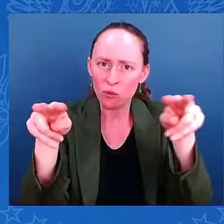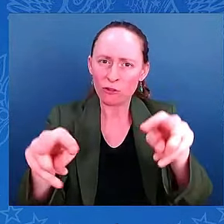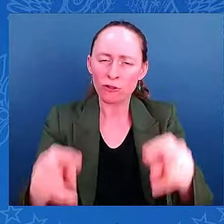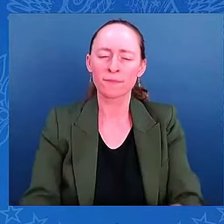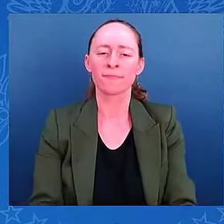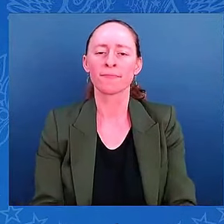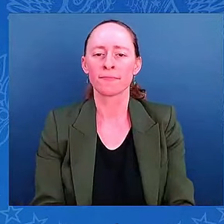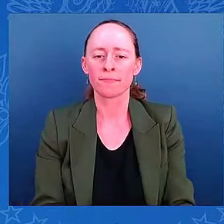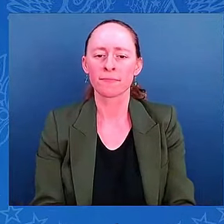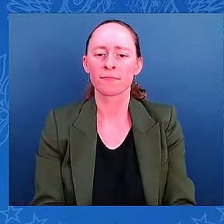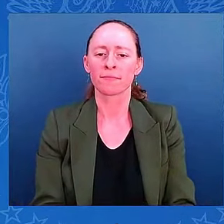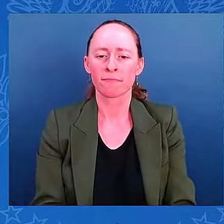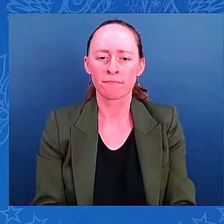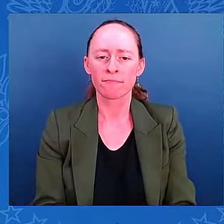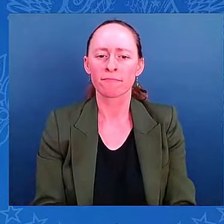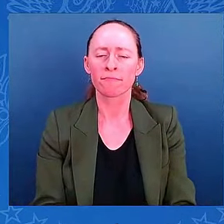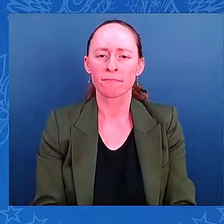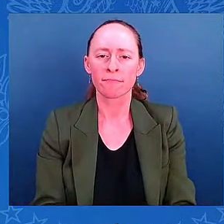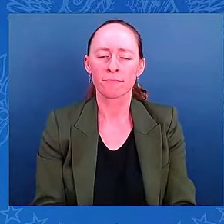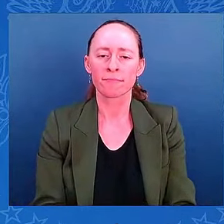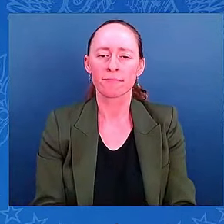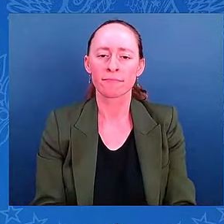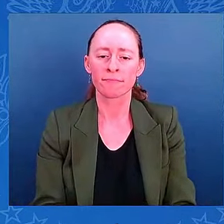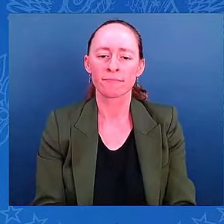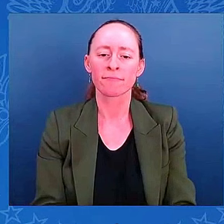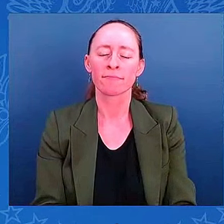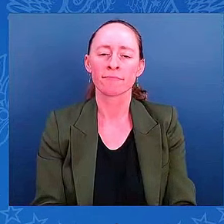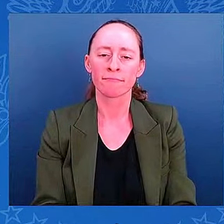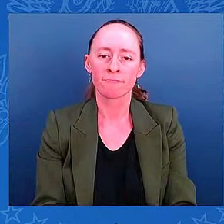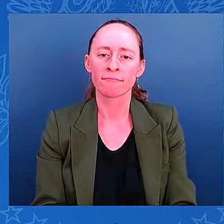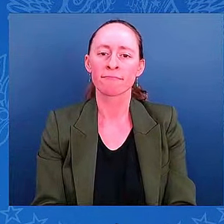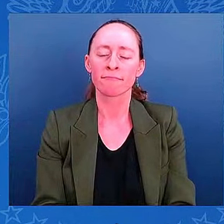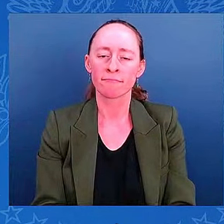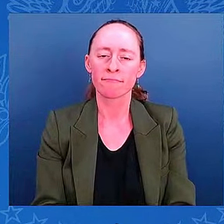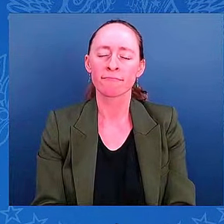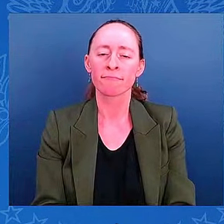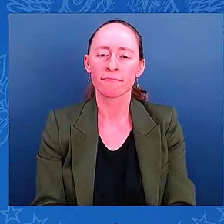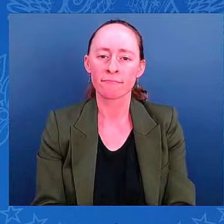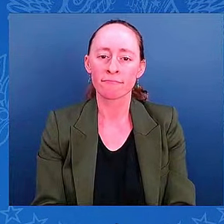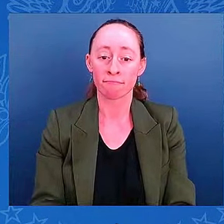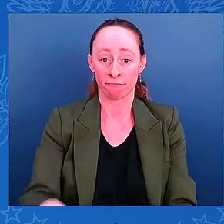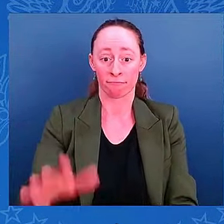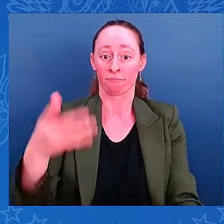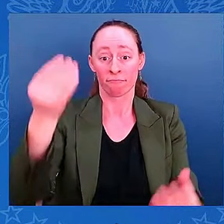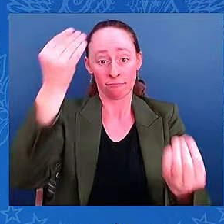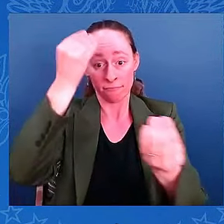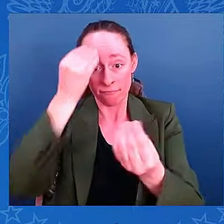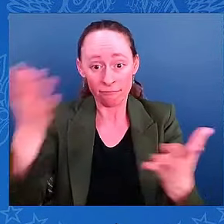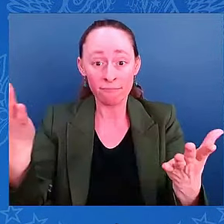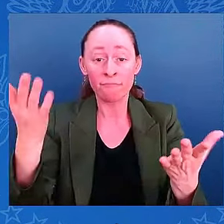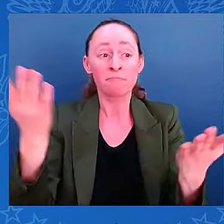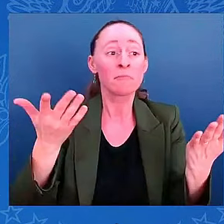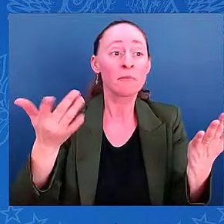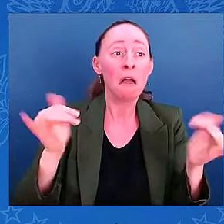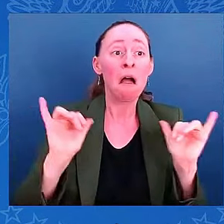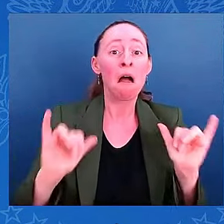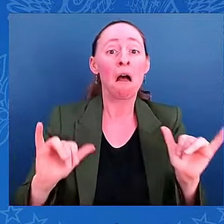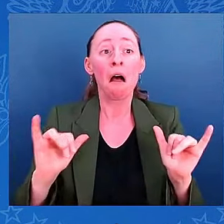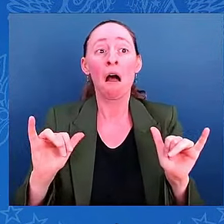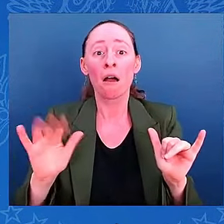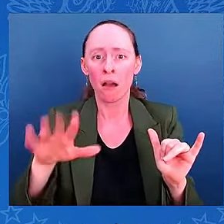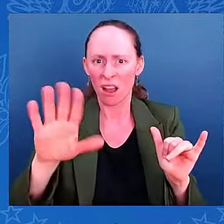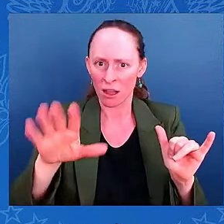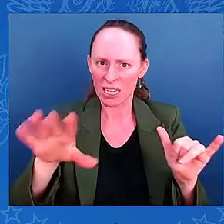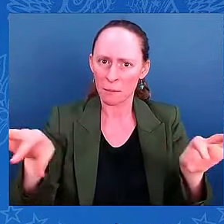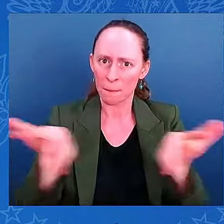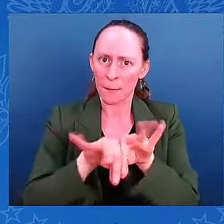about this. You know, need everybody that communicates to the public to be on the same page with the words. Because I've 30 years of doing this, I've seen this so many times,